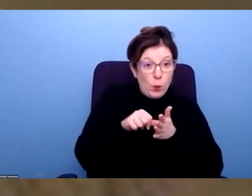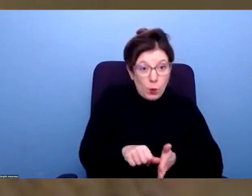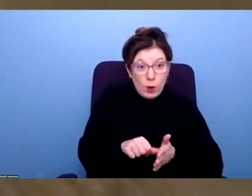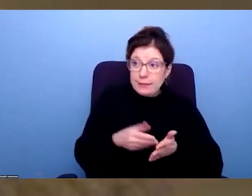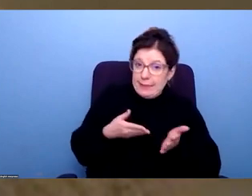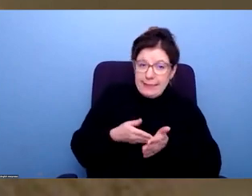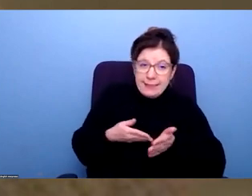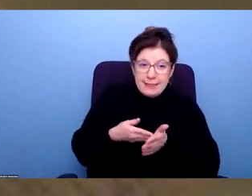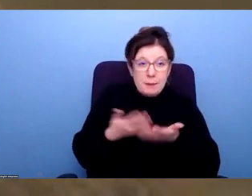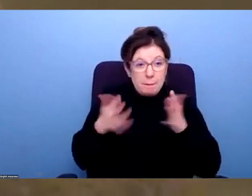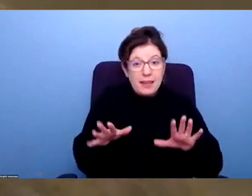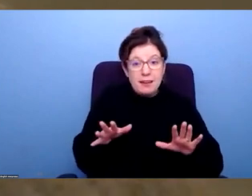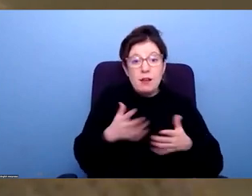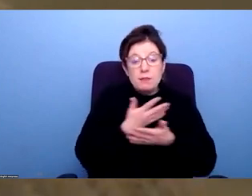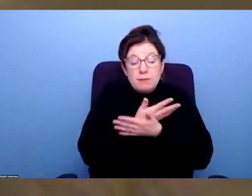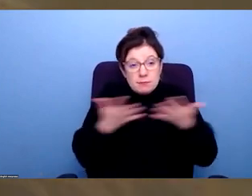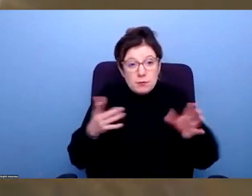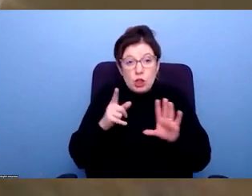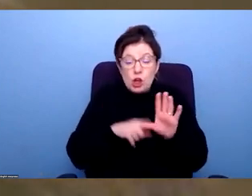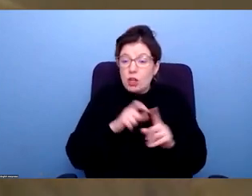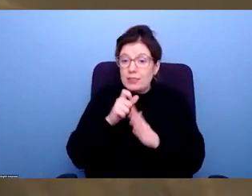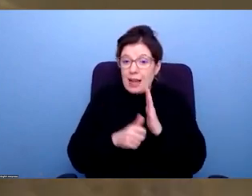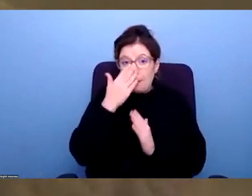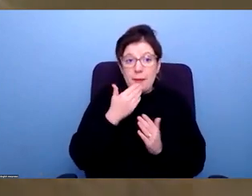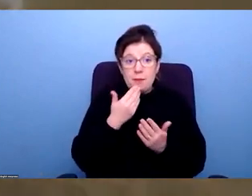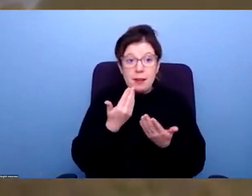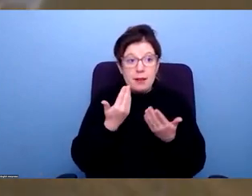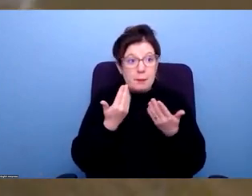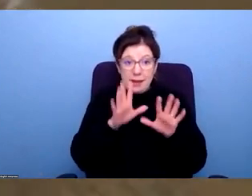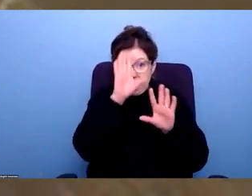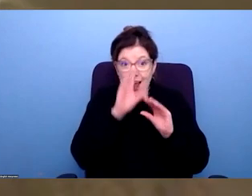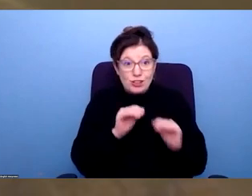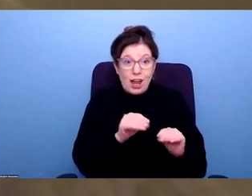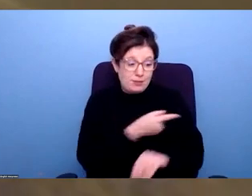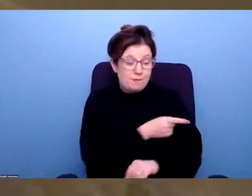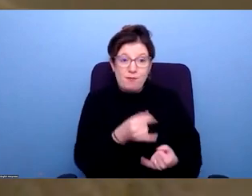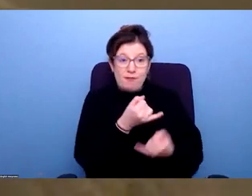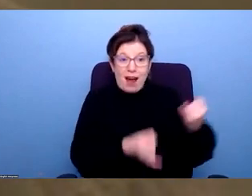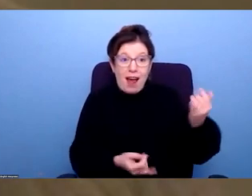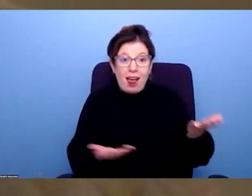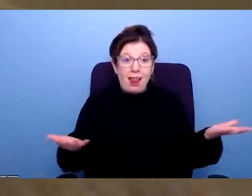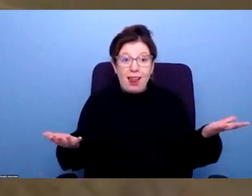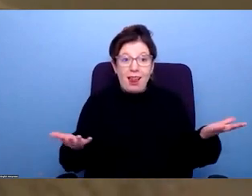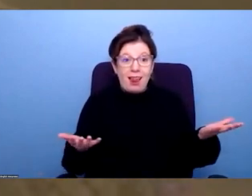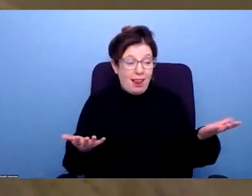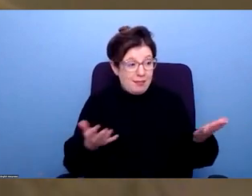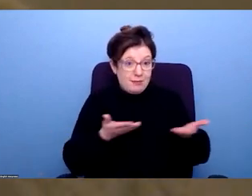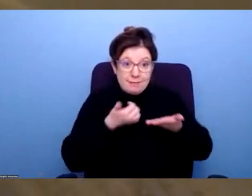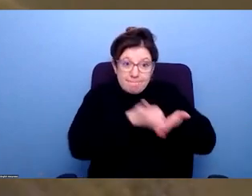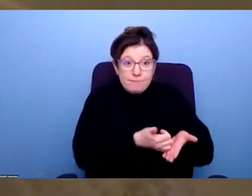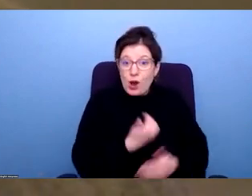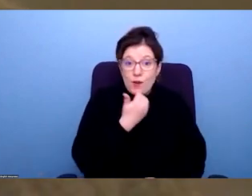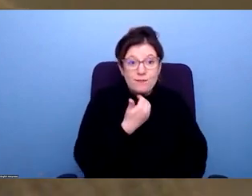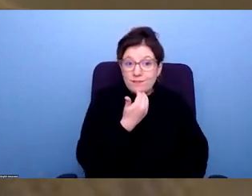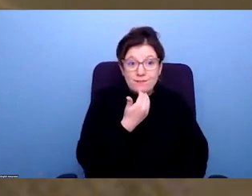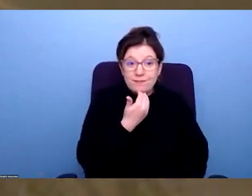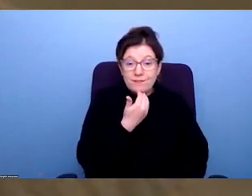recognise that so many young disabled people have been left behind by education and society in general, unless we